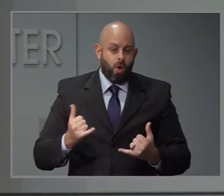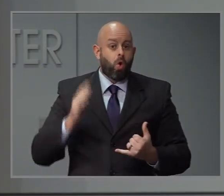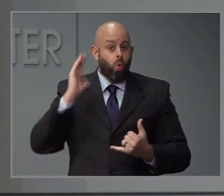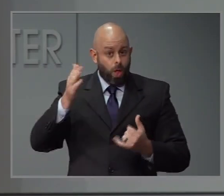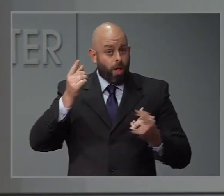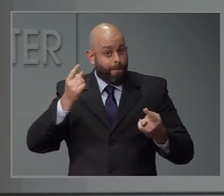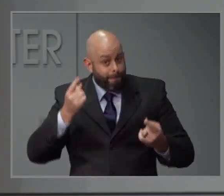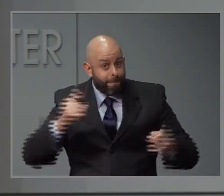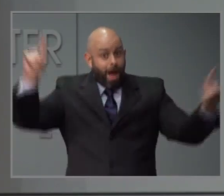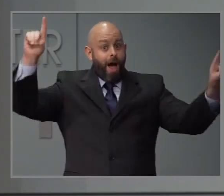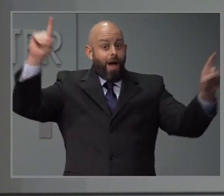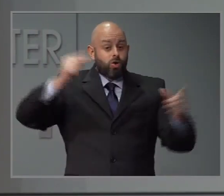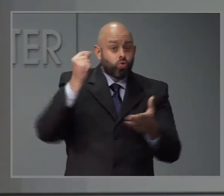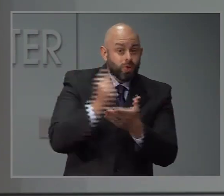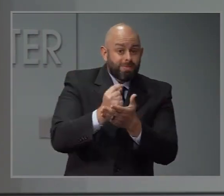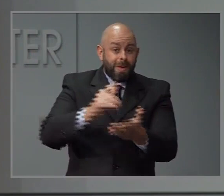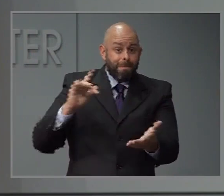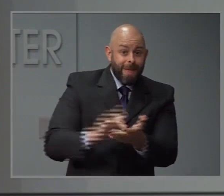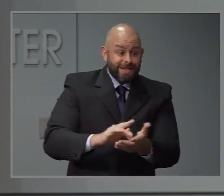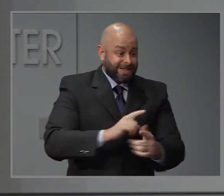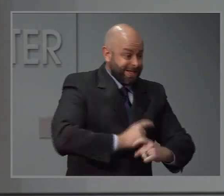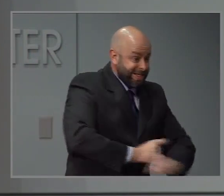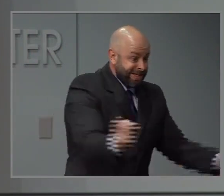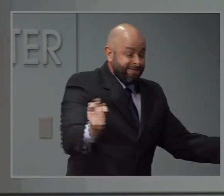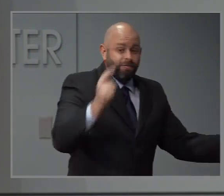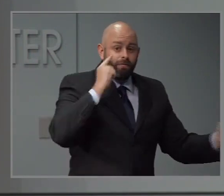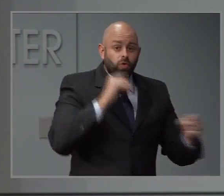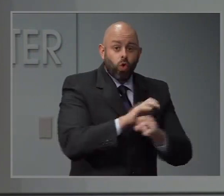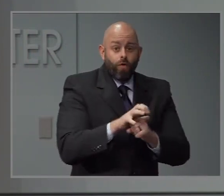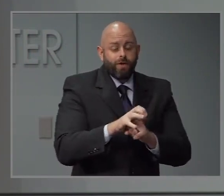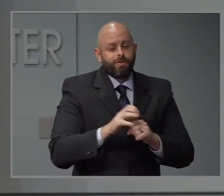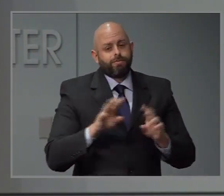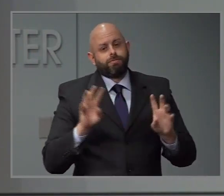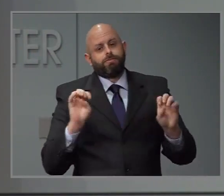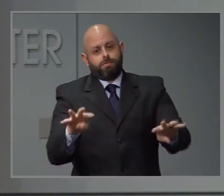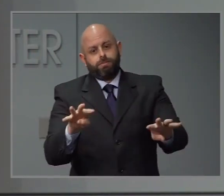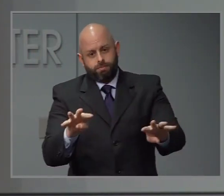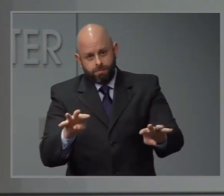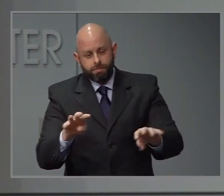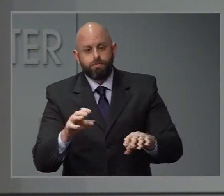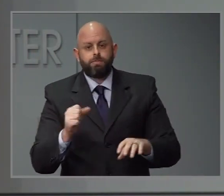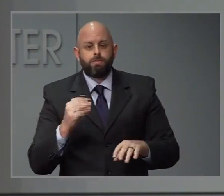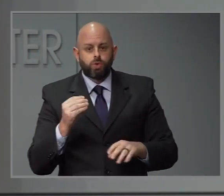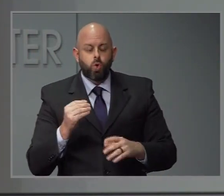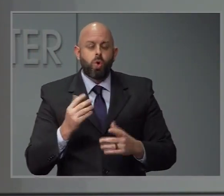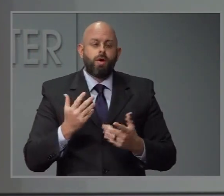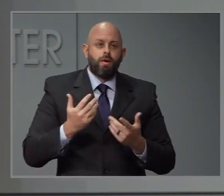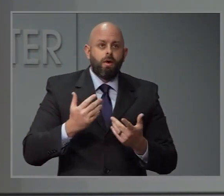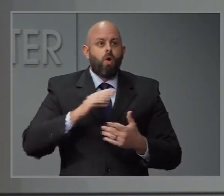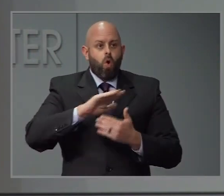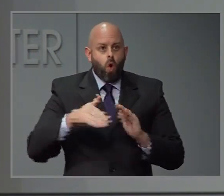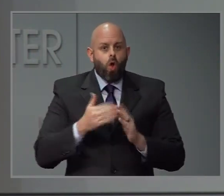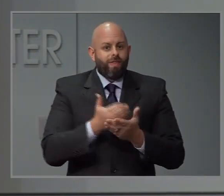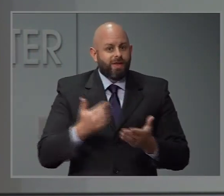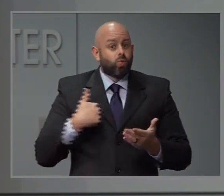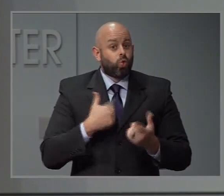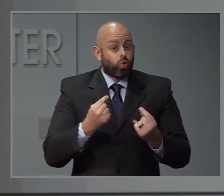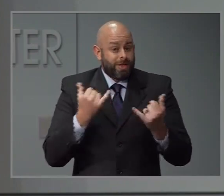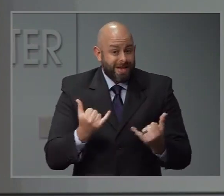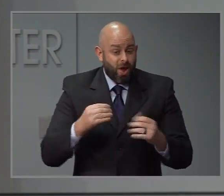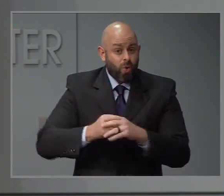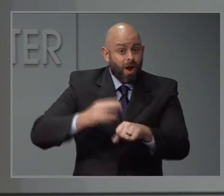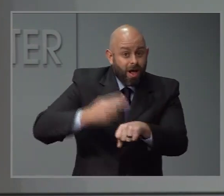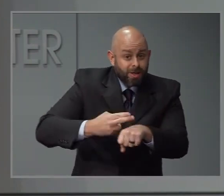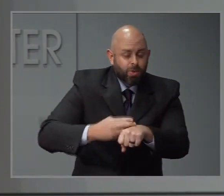treatment for COVID-19 that can help. So all of the treatment, treatment, and I use that in quotation that we have right now, is